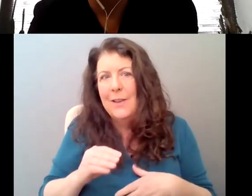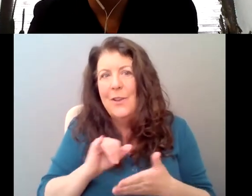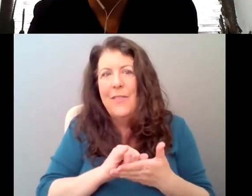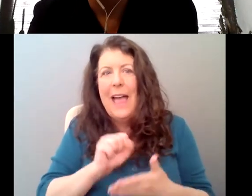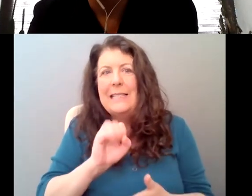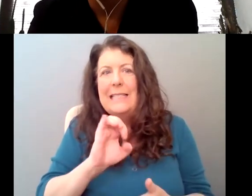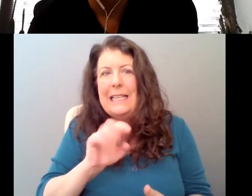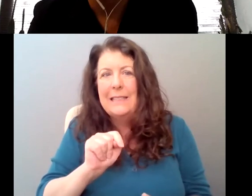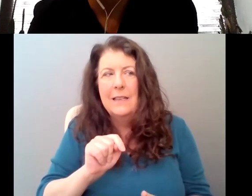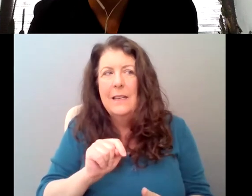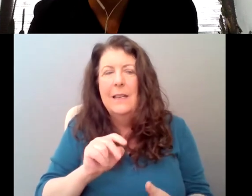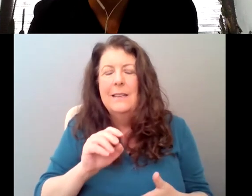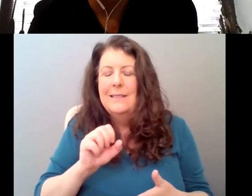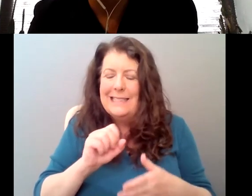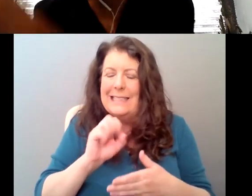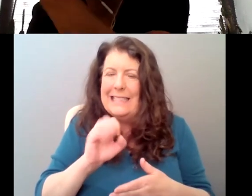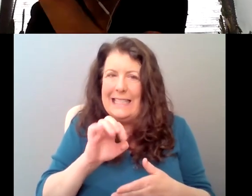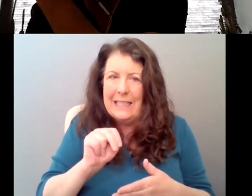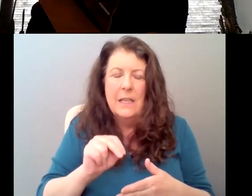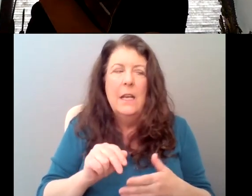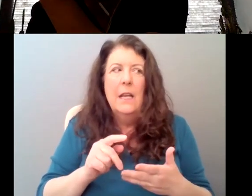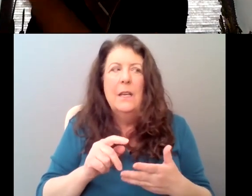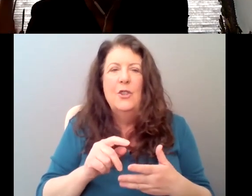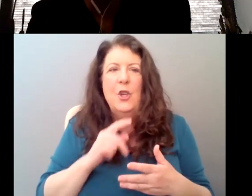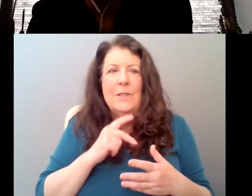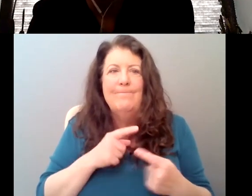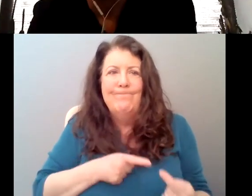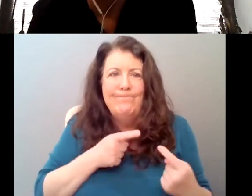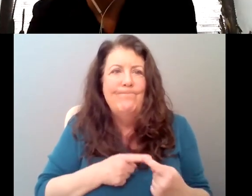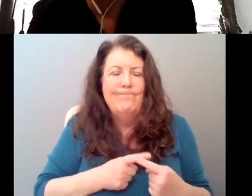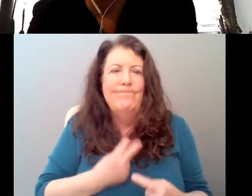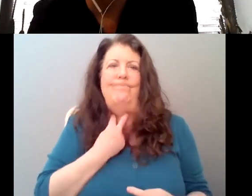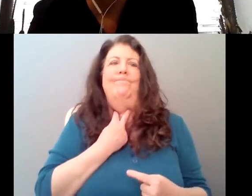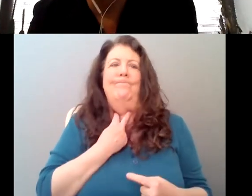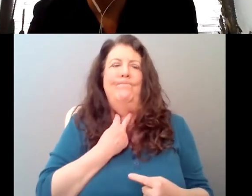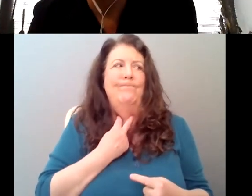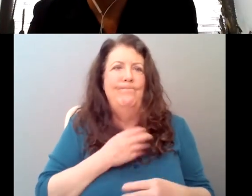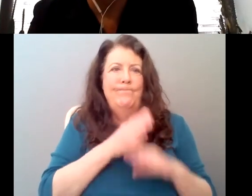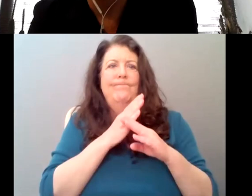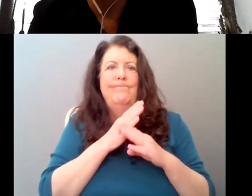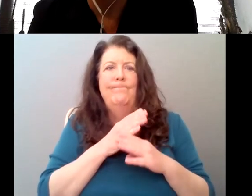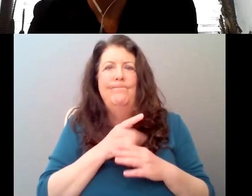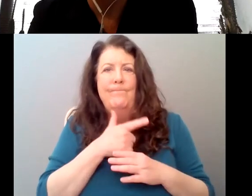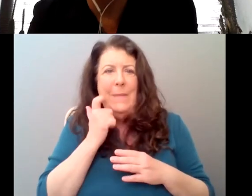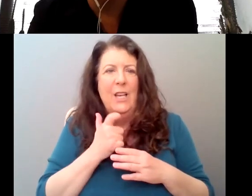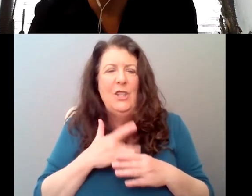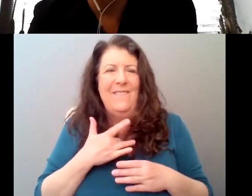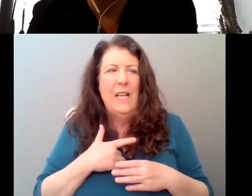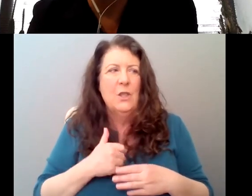creativity has been kind of stopped by all the self-consciousness brought on by the pursuit of fame.